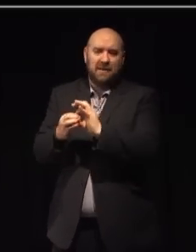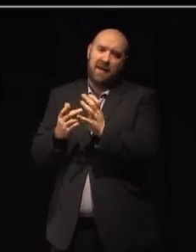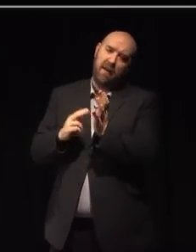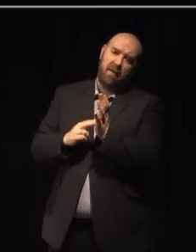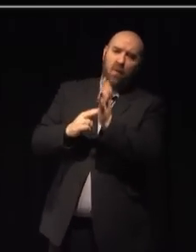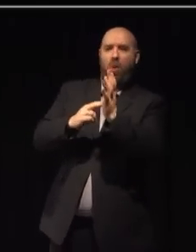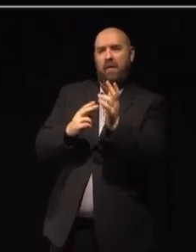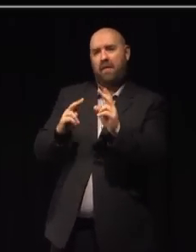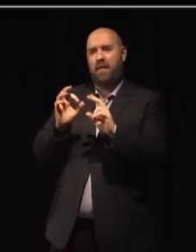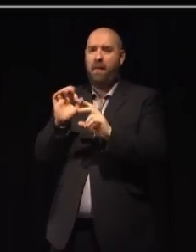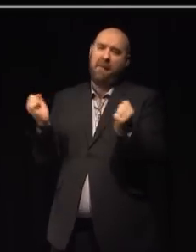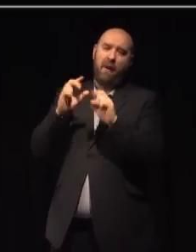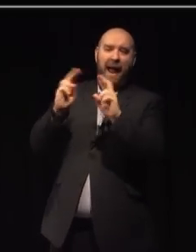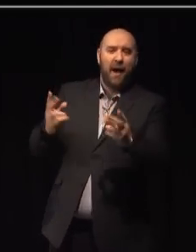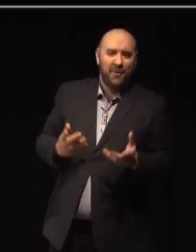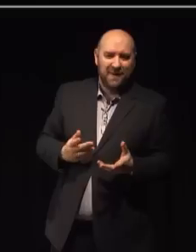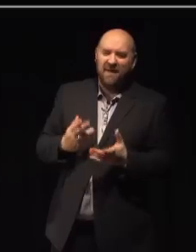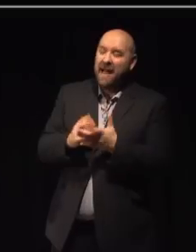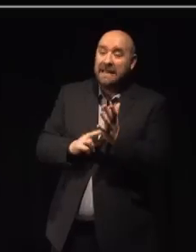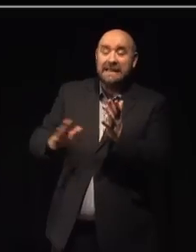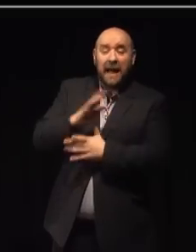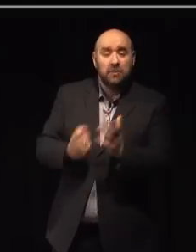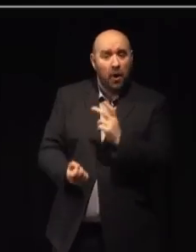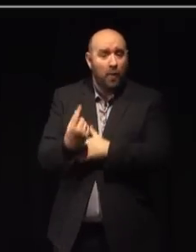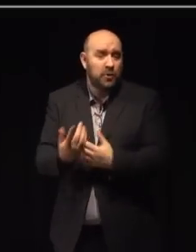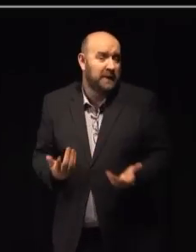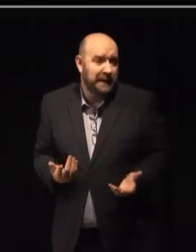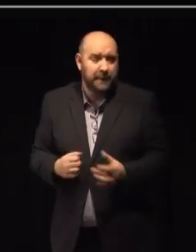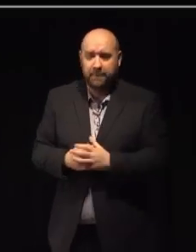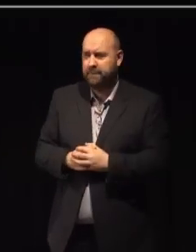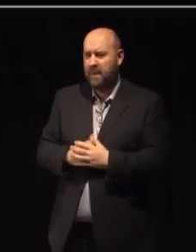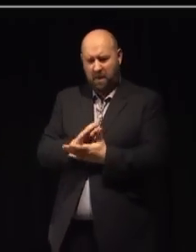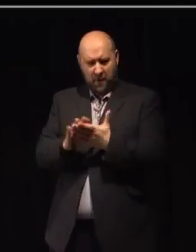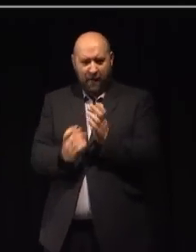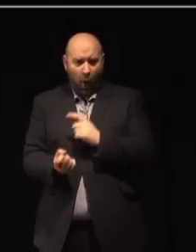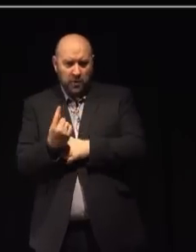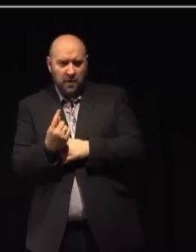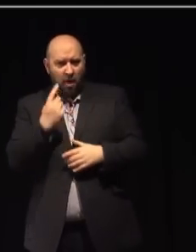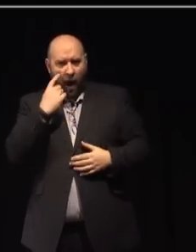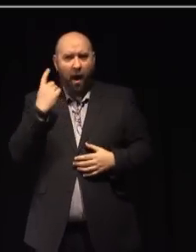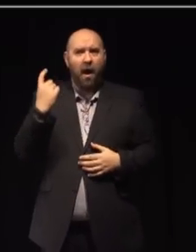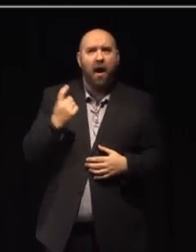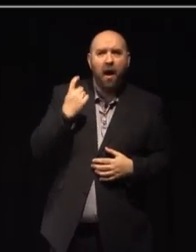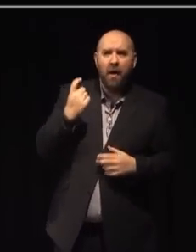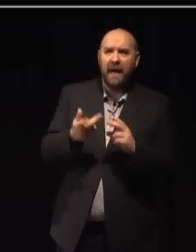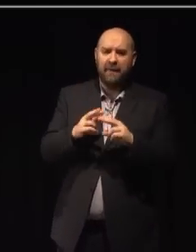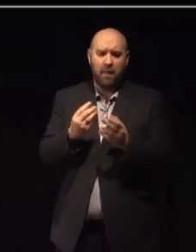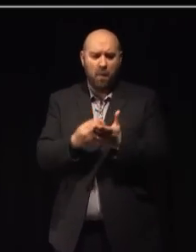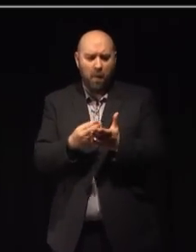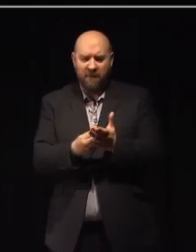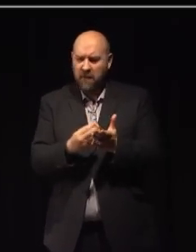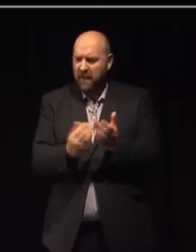us sight of a great national opportunity. It gives us a chance to imagine what we could do with more funding.